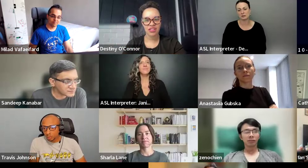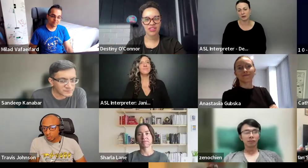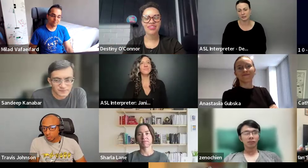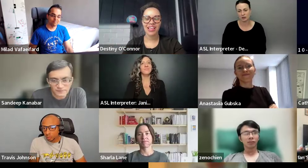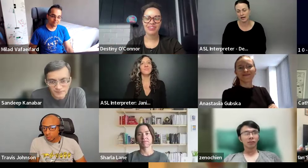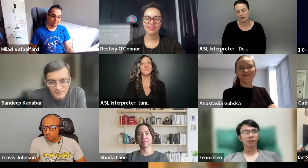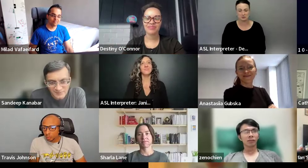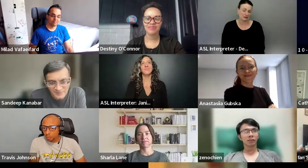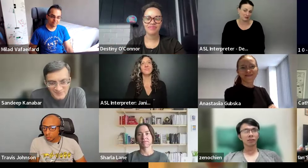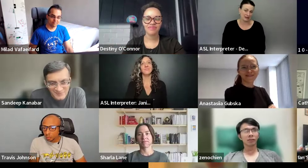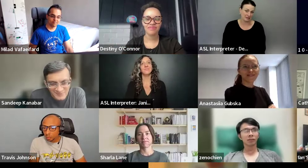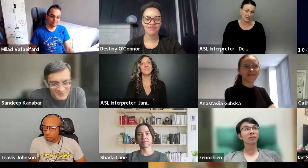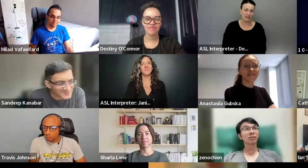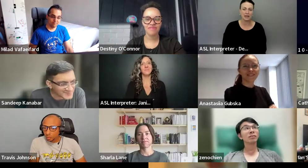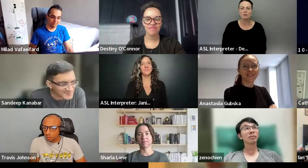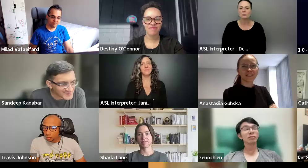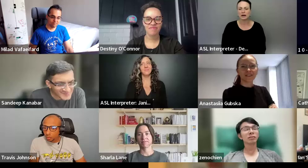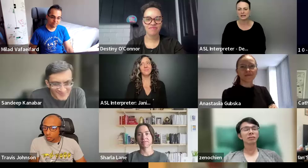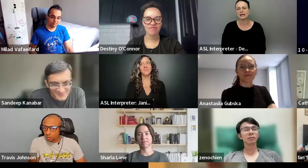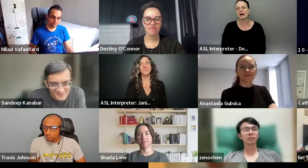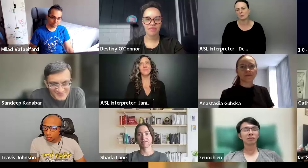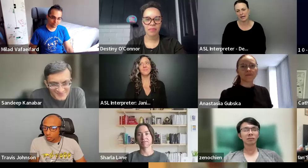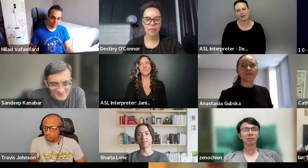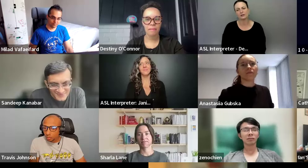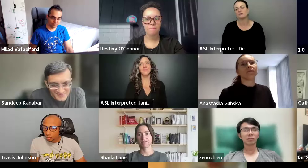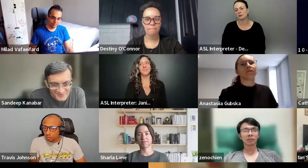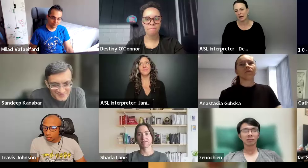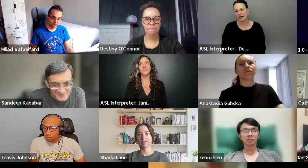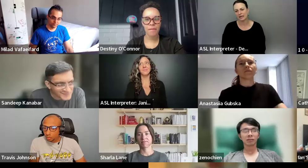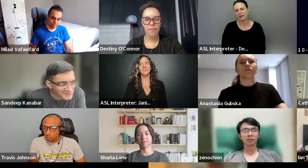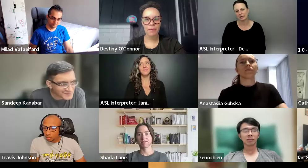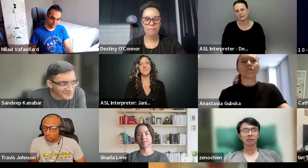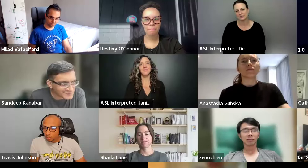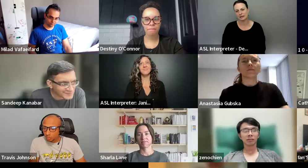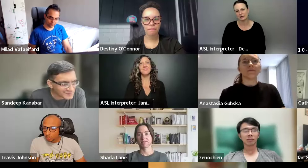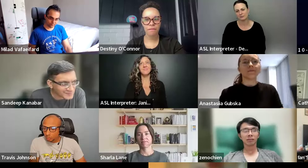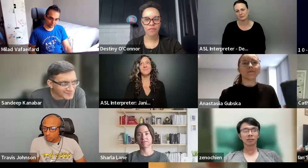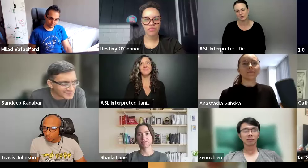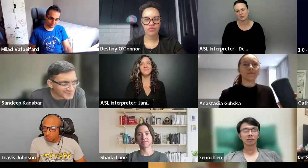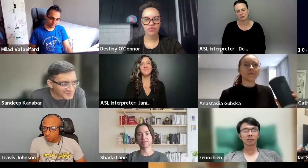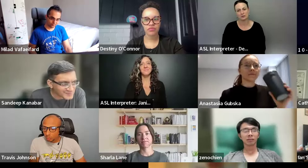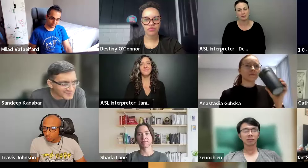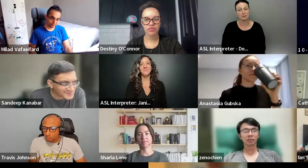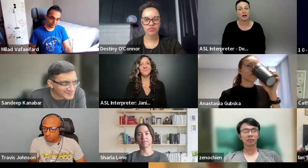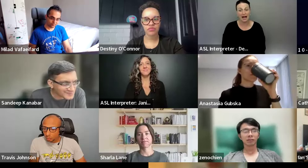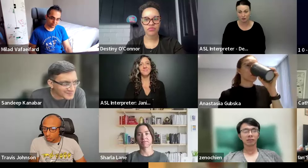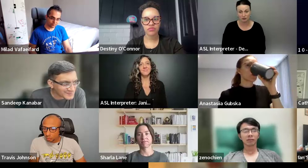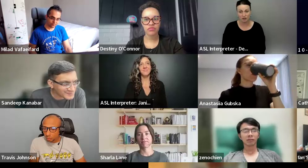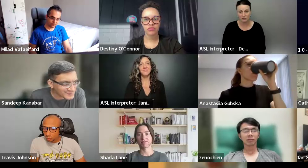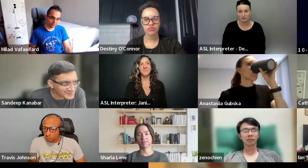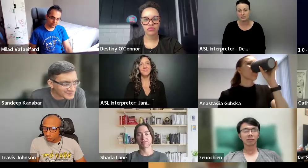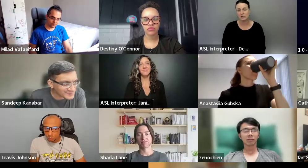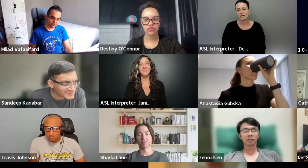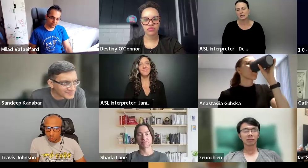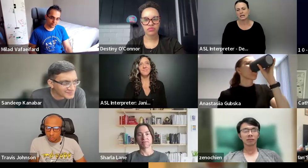it wasn't the greatest turnout. It was better than nothing, but, um, we had a lot of good feedback and, um, we talked with a lot of people after